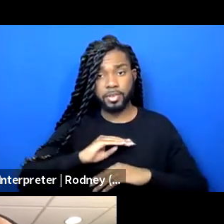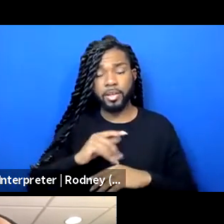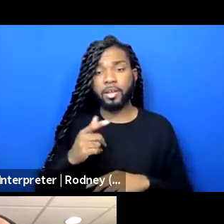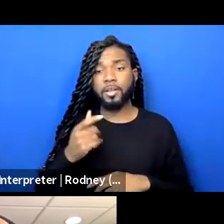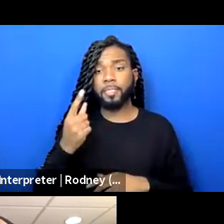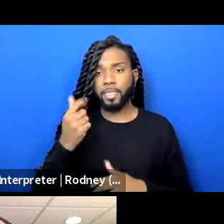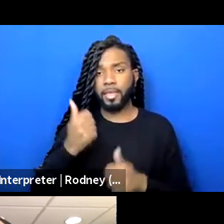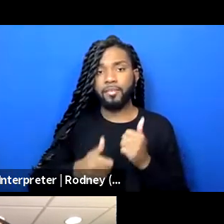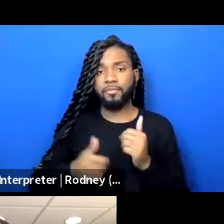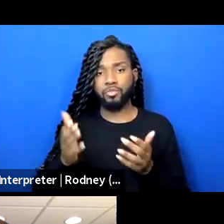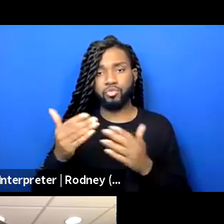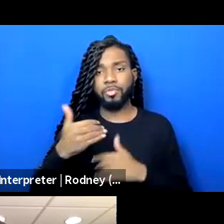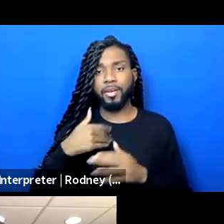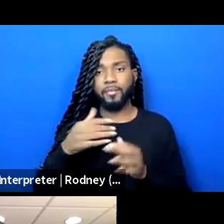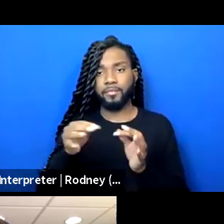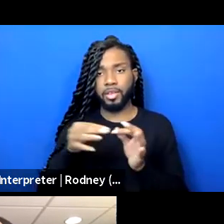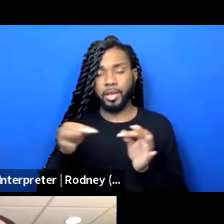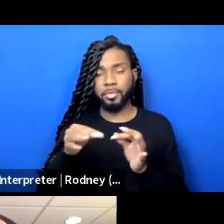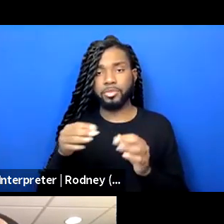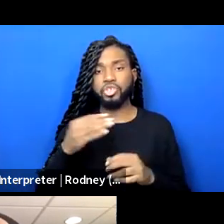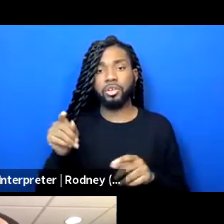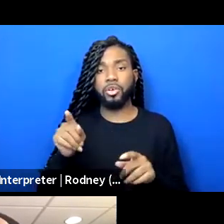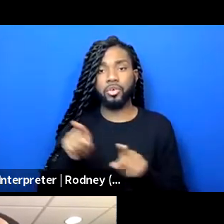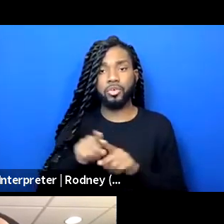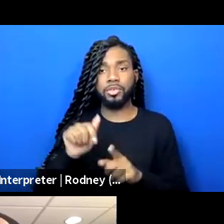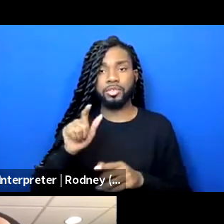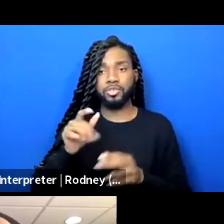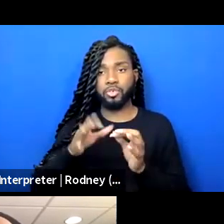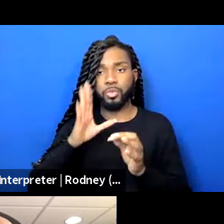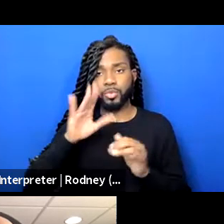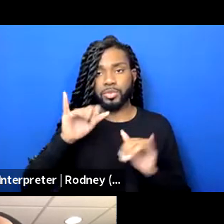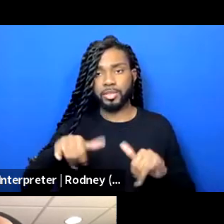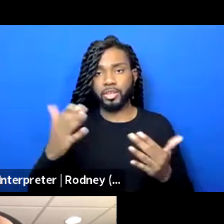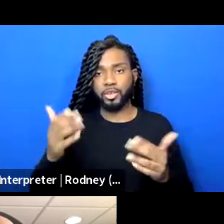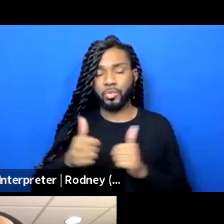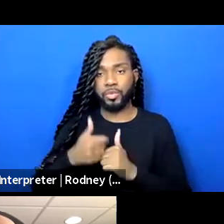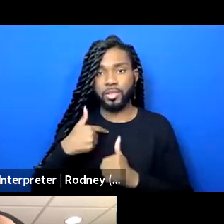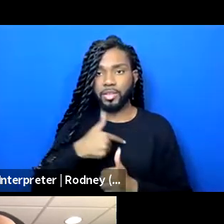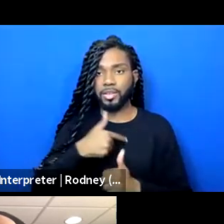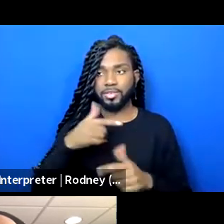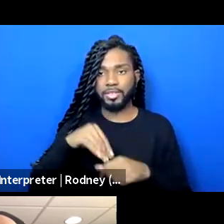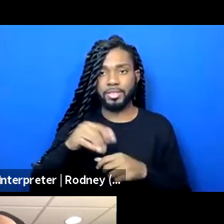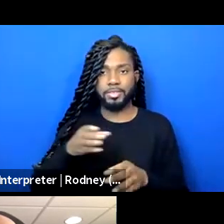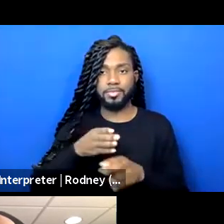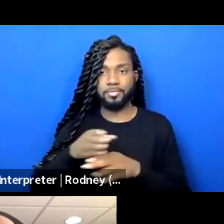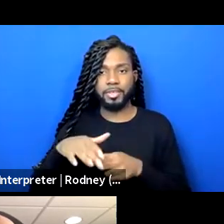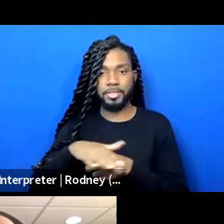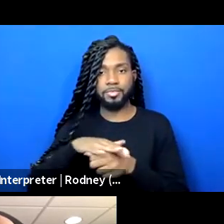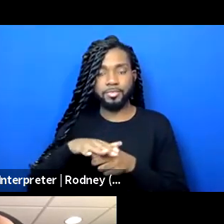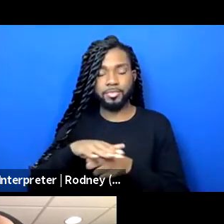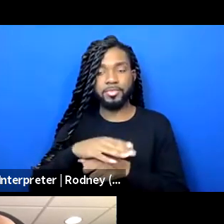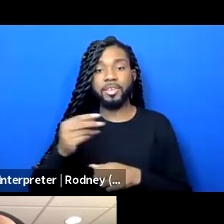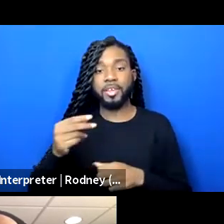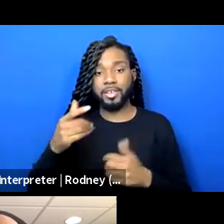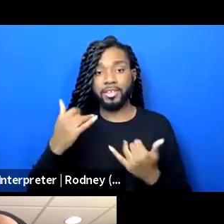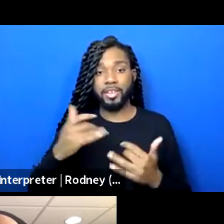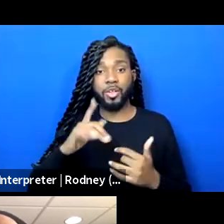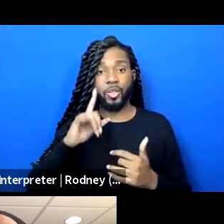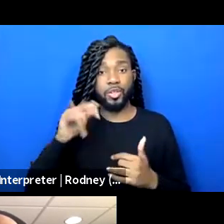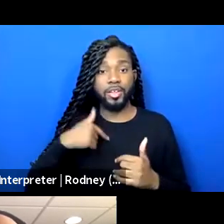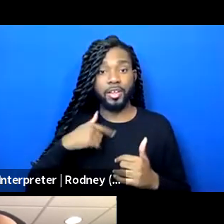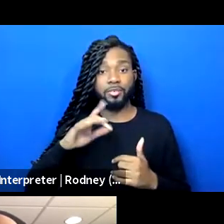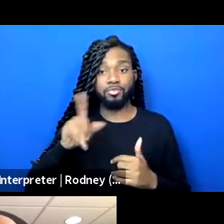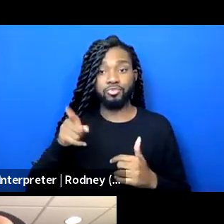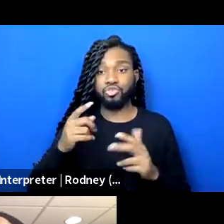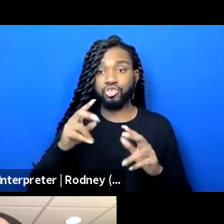every room has captioning and the ASL interpreters are going to stay here with us in this main space. And it's looking like I'm just doing